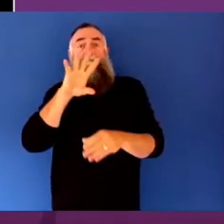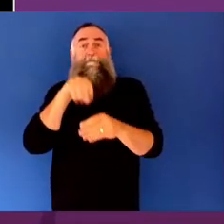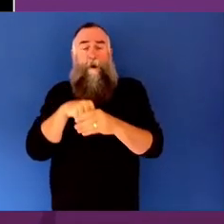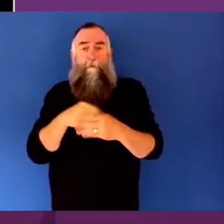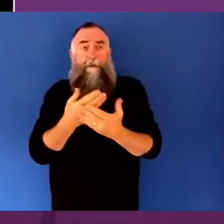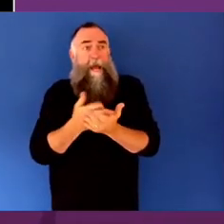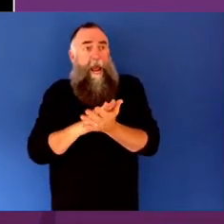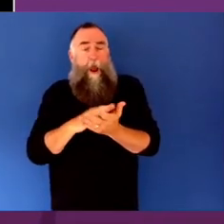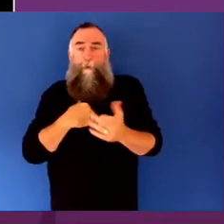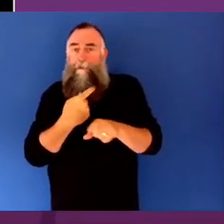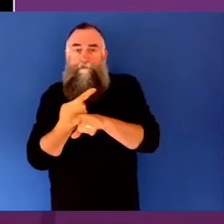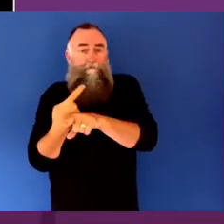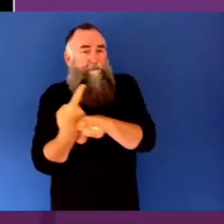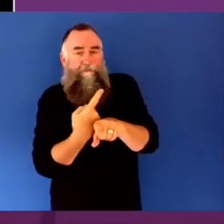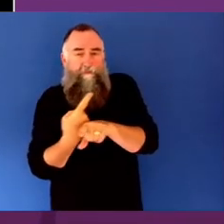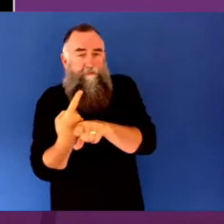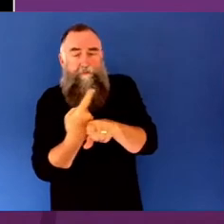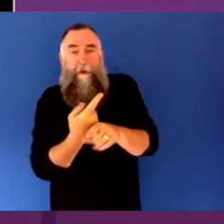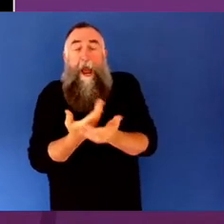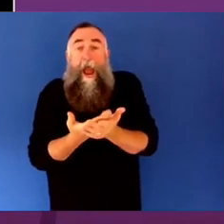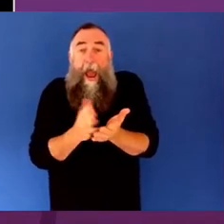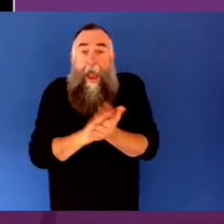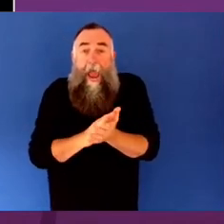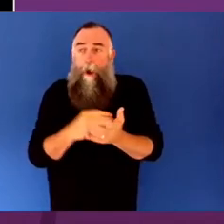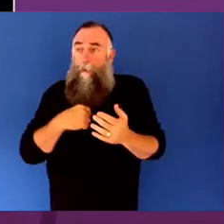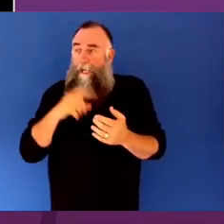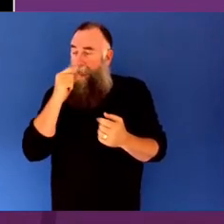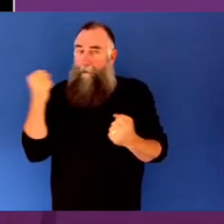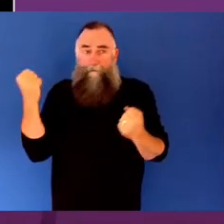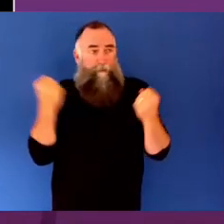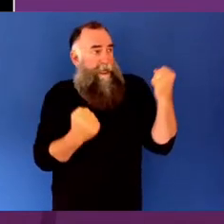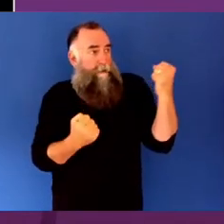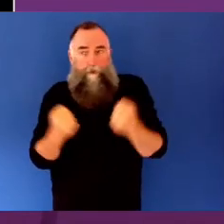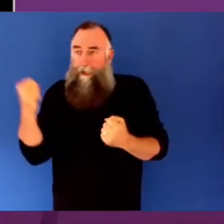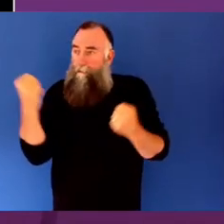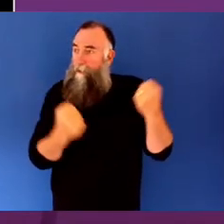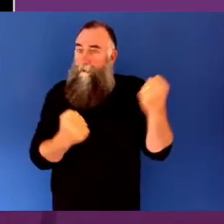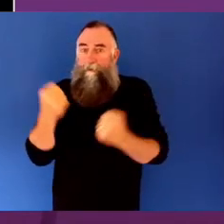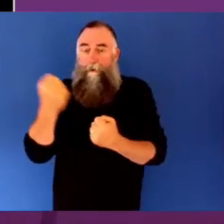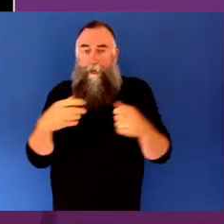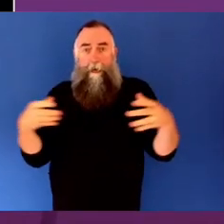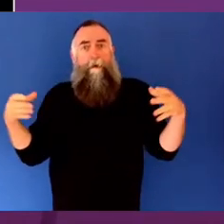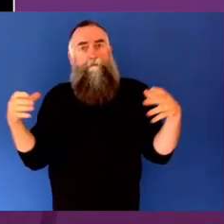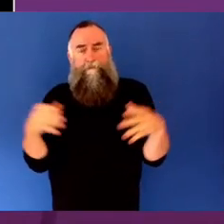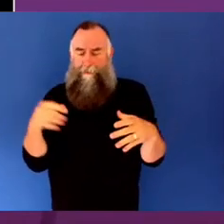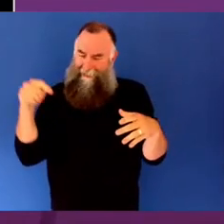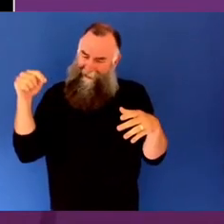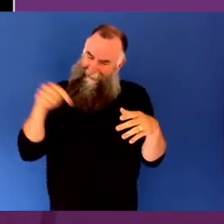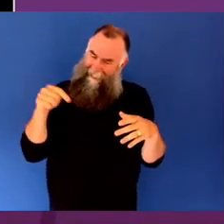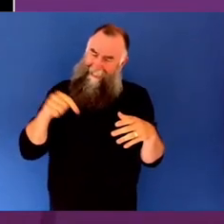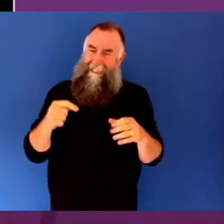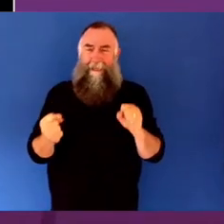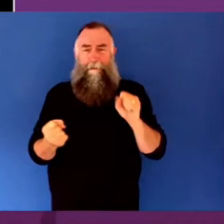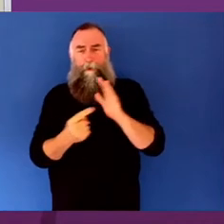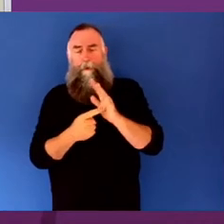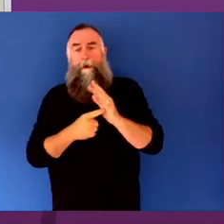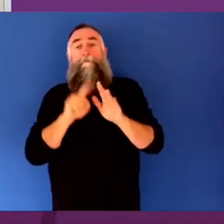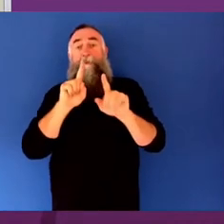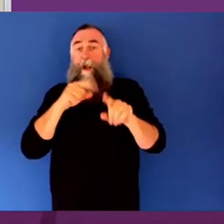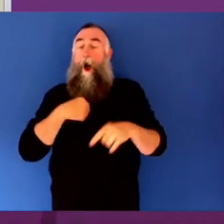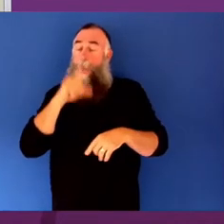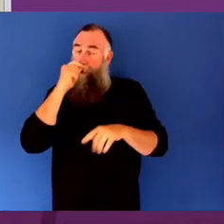what we're synthesising and what we're bringing together is really important. And I have more to say on that, but I'll shelve it for now.